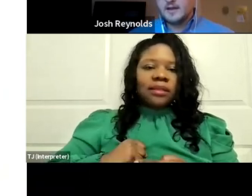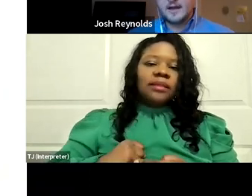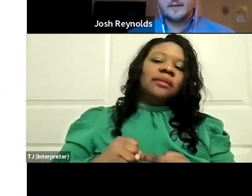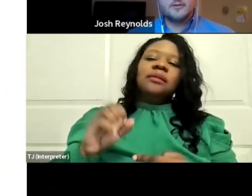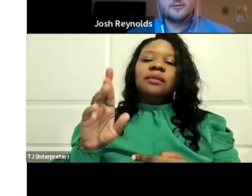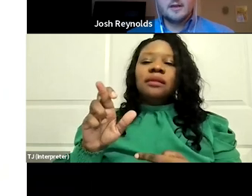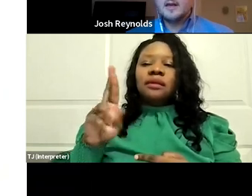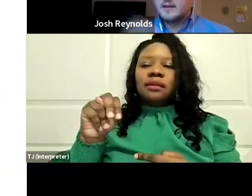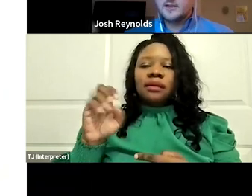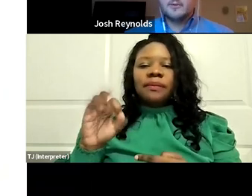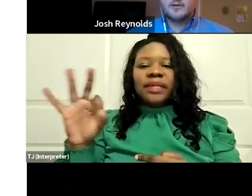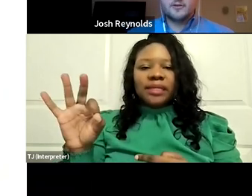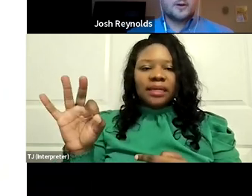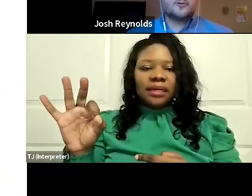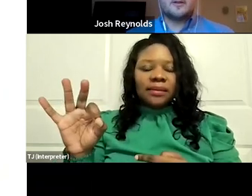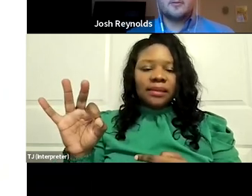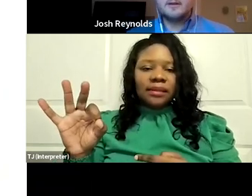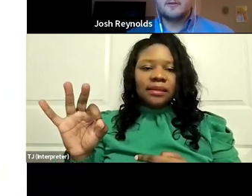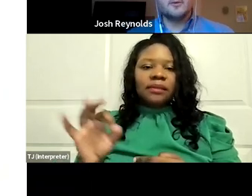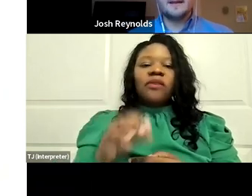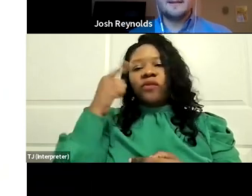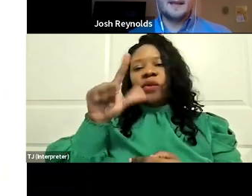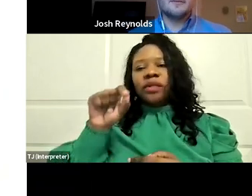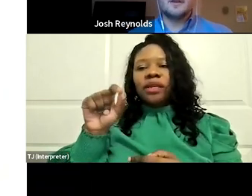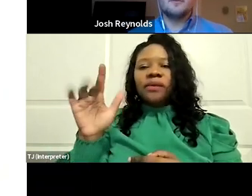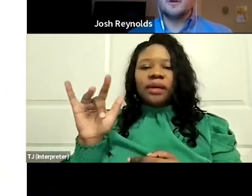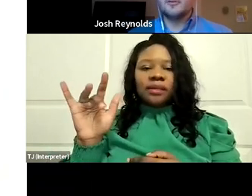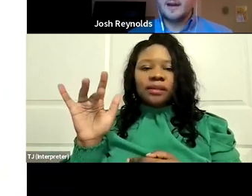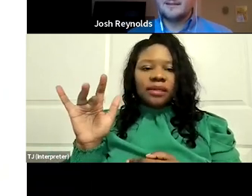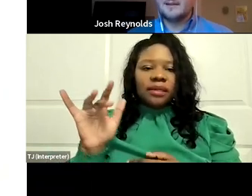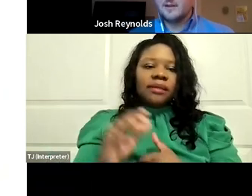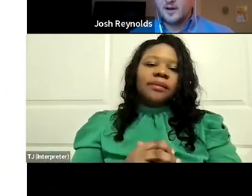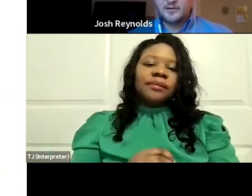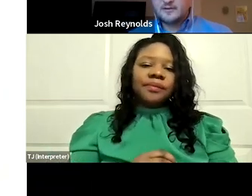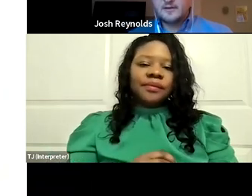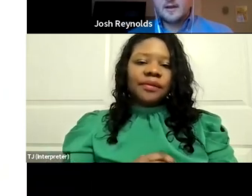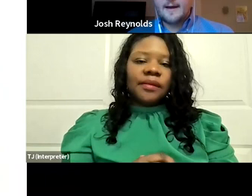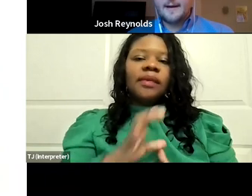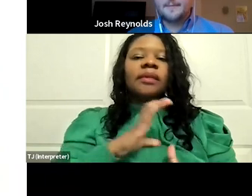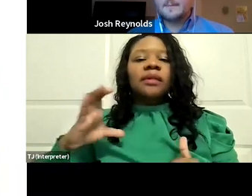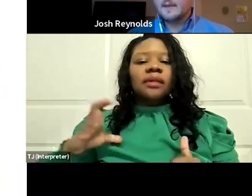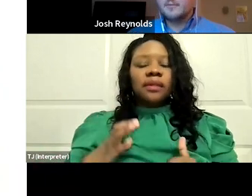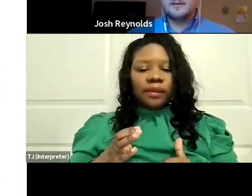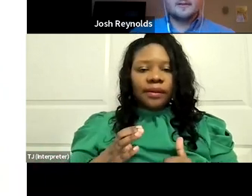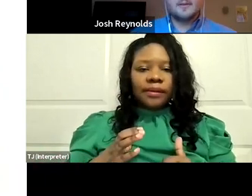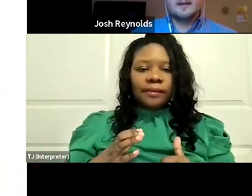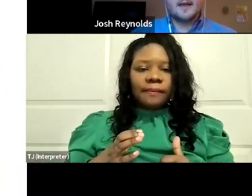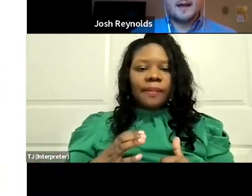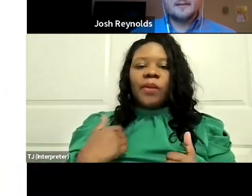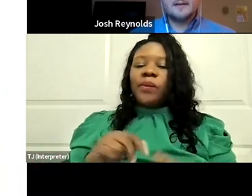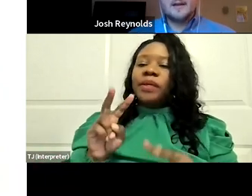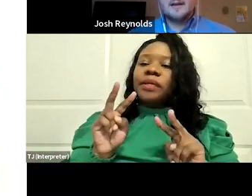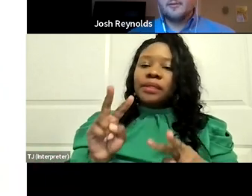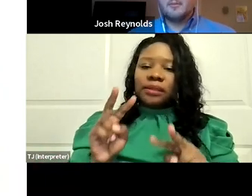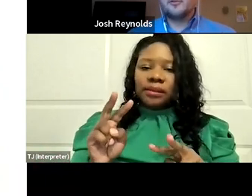we'll be eyeing that closely. January 3rd, 2023, is the swearing-in day for the 118th Congress. We anticipate